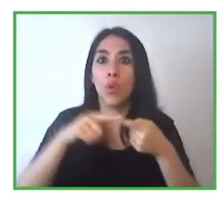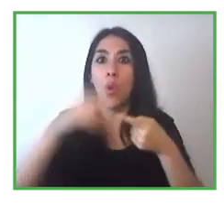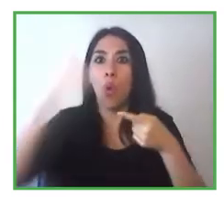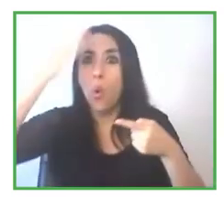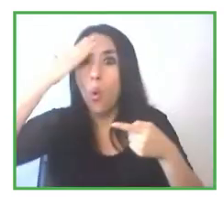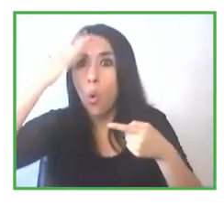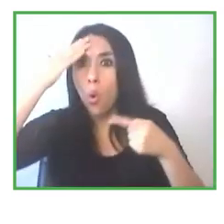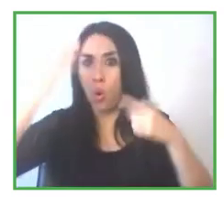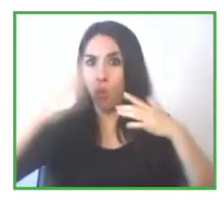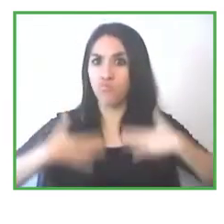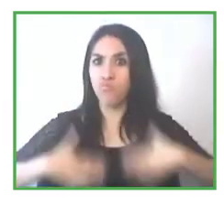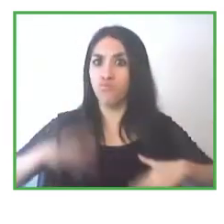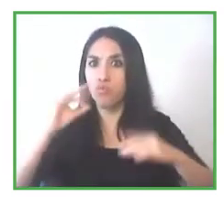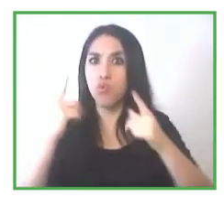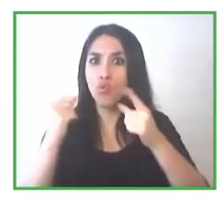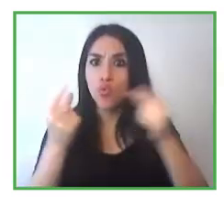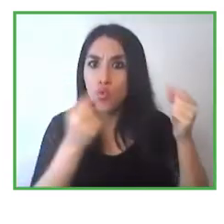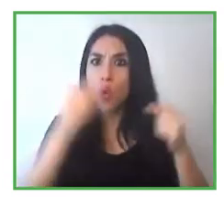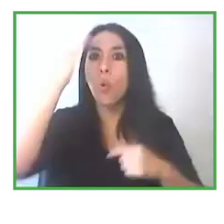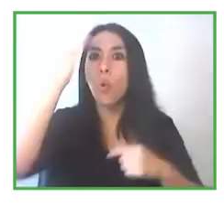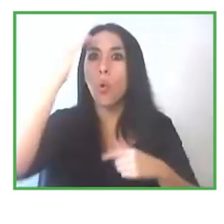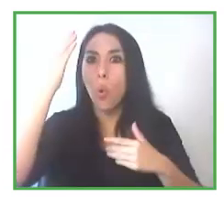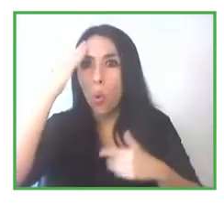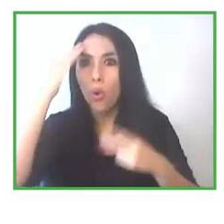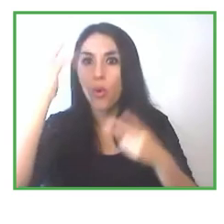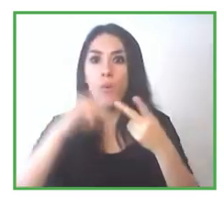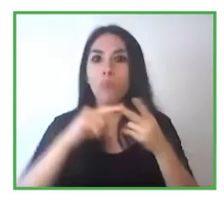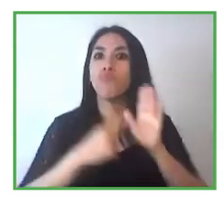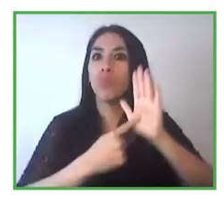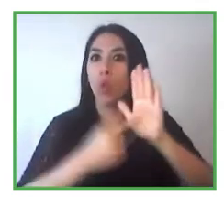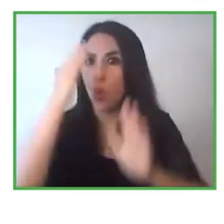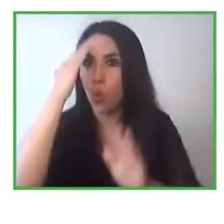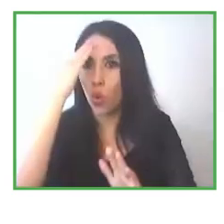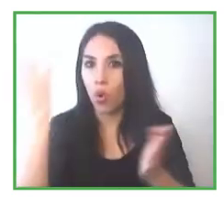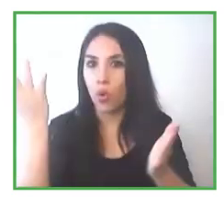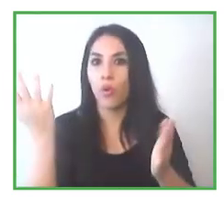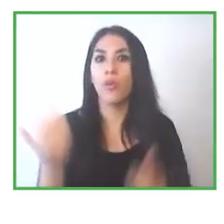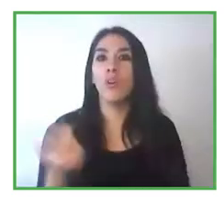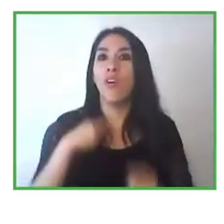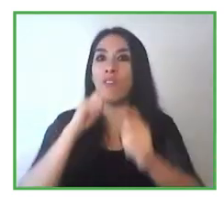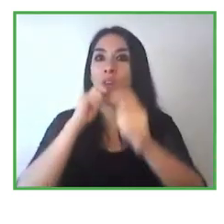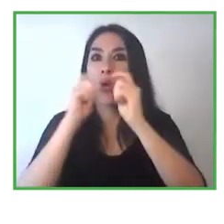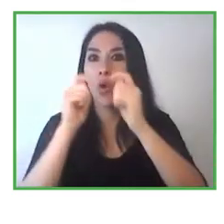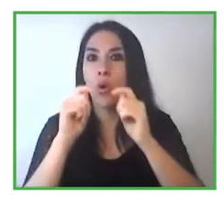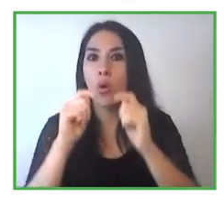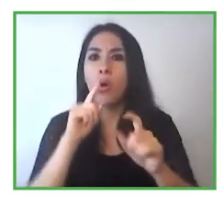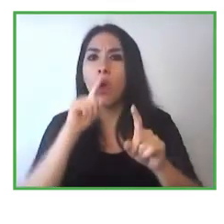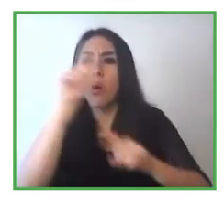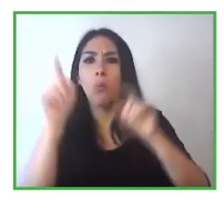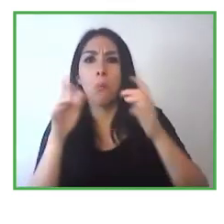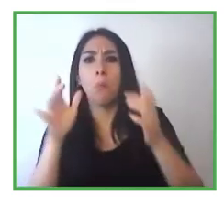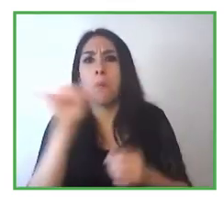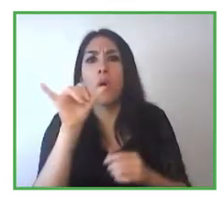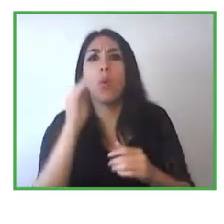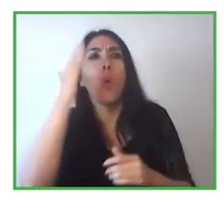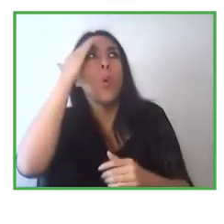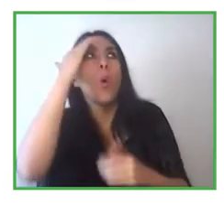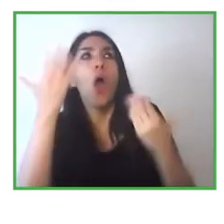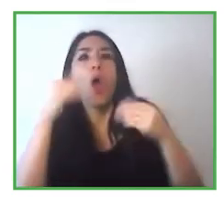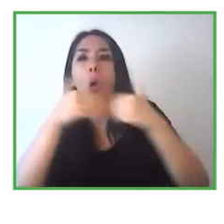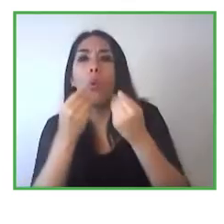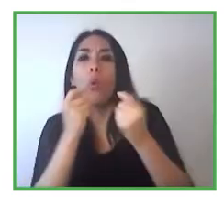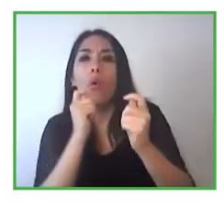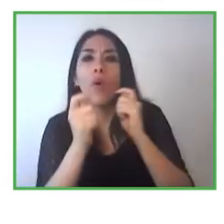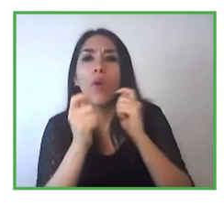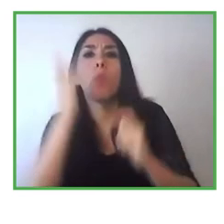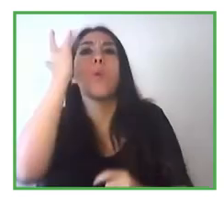skills or social emotional skills employers are also demanding that as part of the